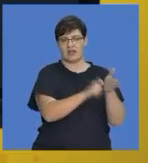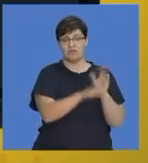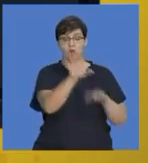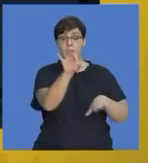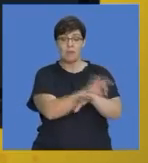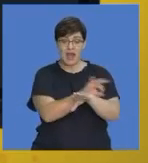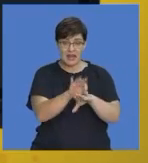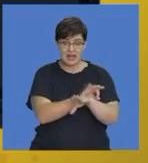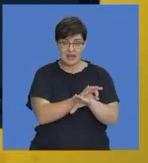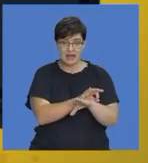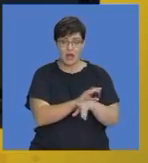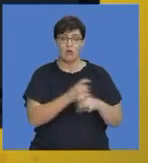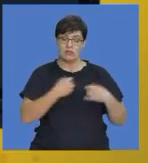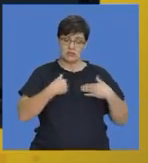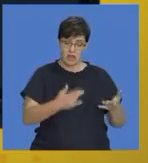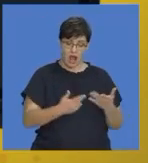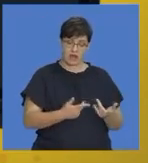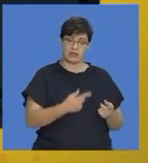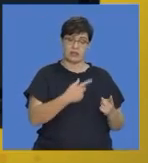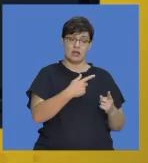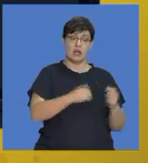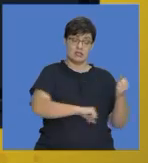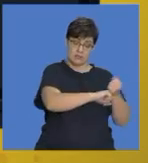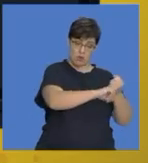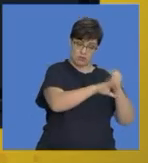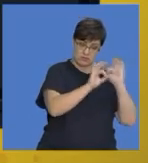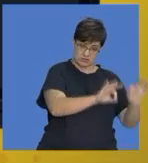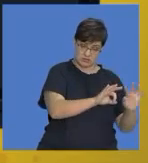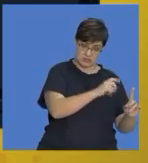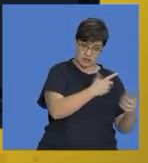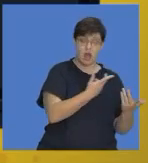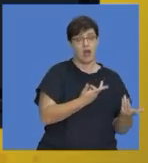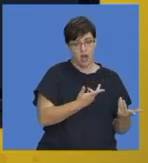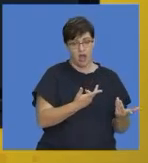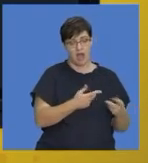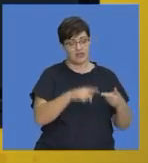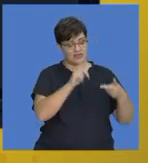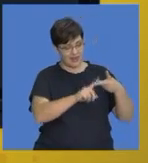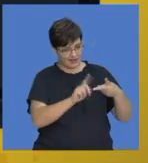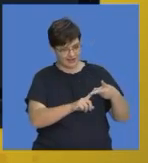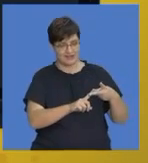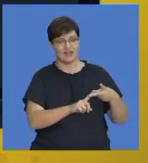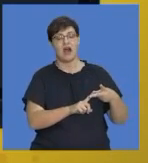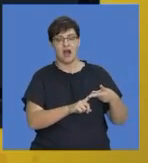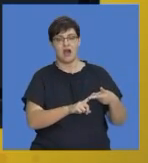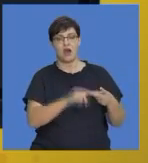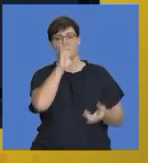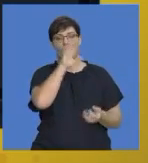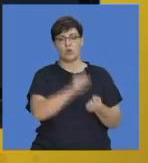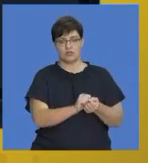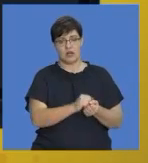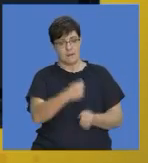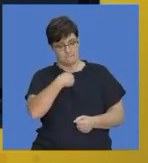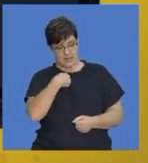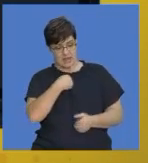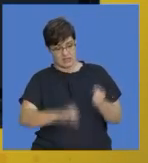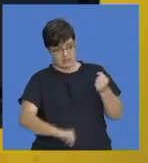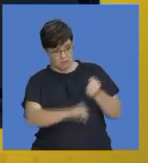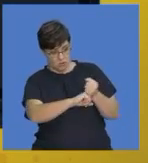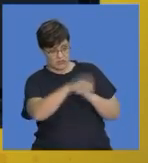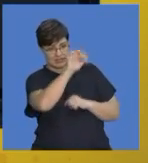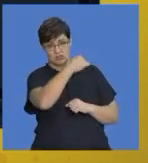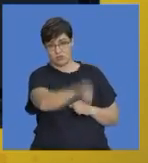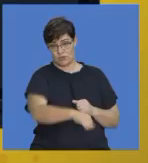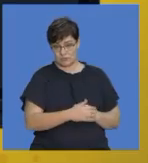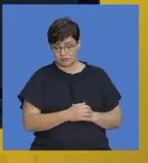or for and in your conclusion you need to take a stance and decide whether you are for or against the topic. But your essay